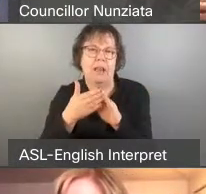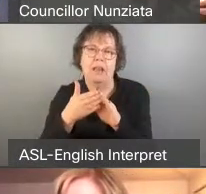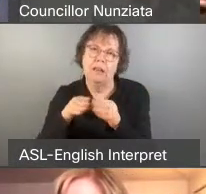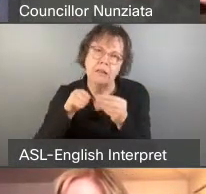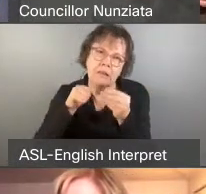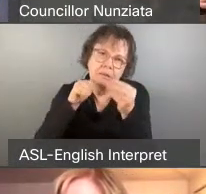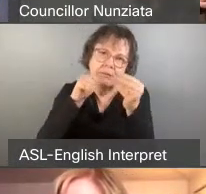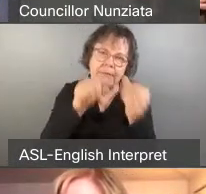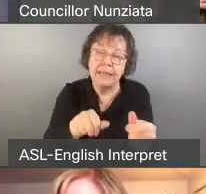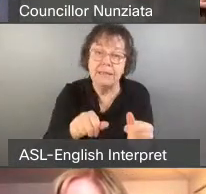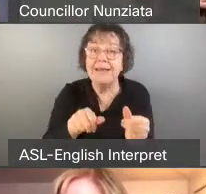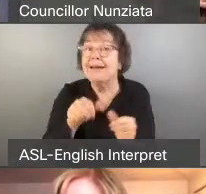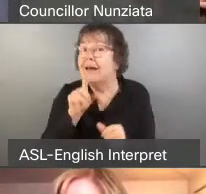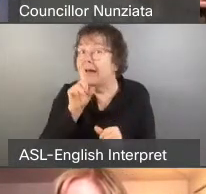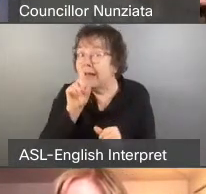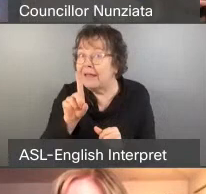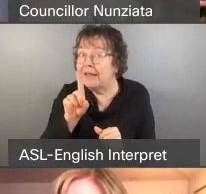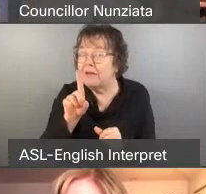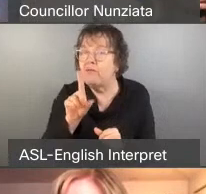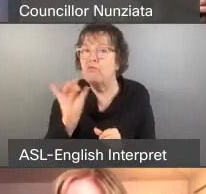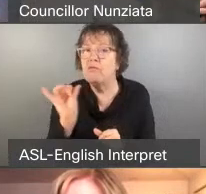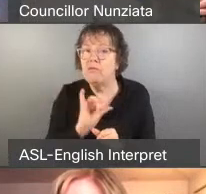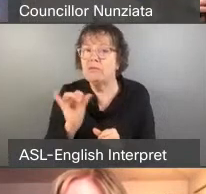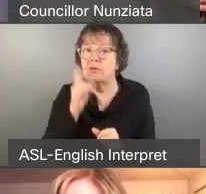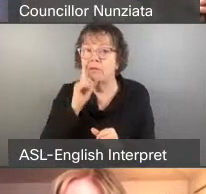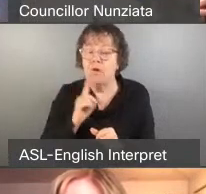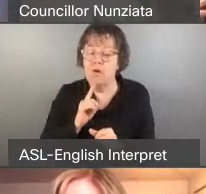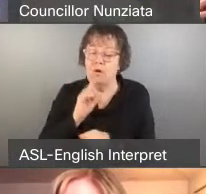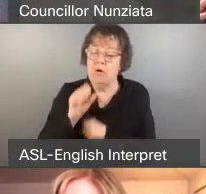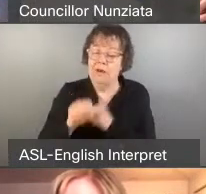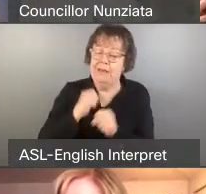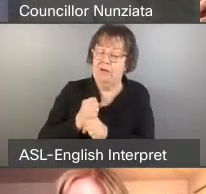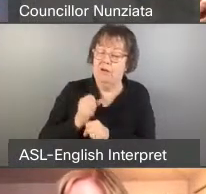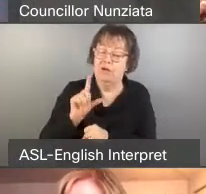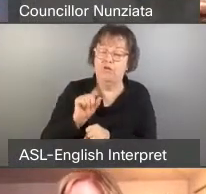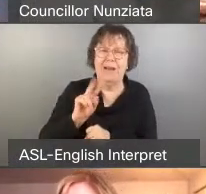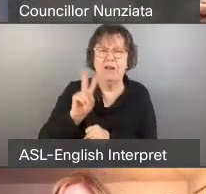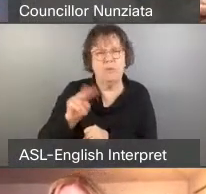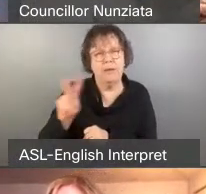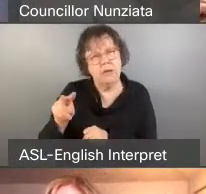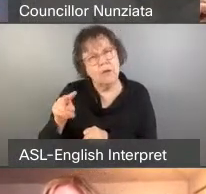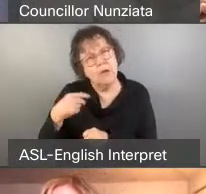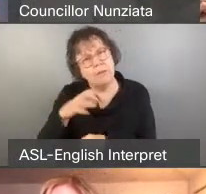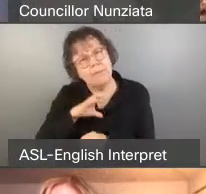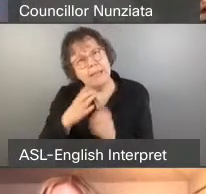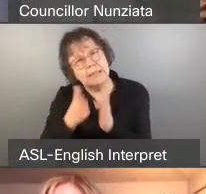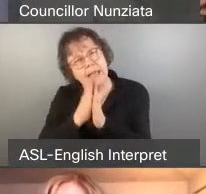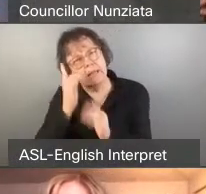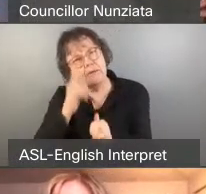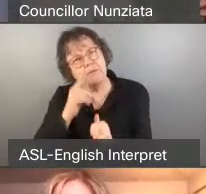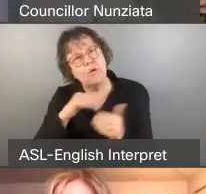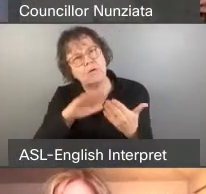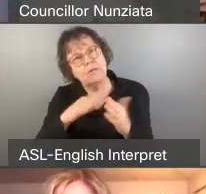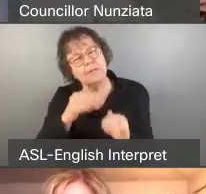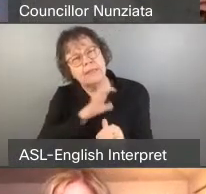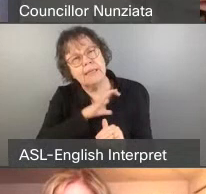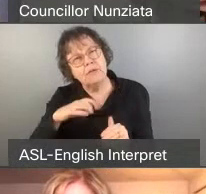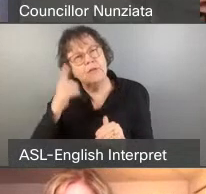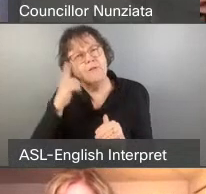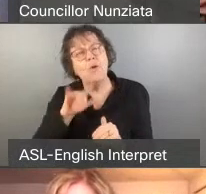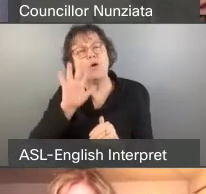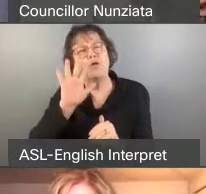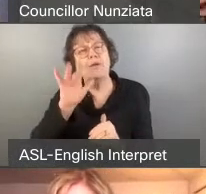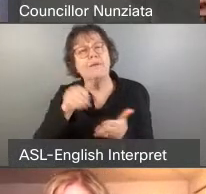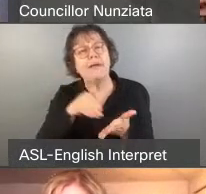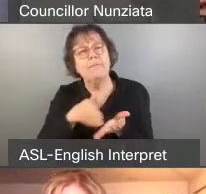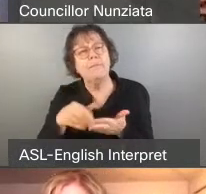And, and for the 2022 budget, the police are asking council for a $25 million increase.